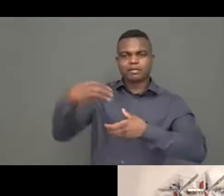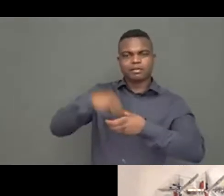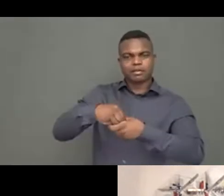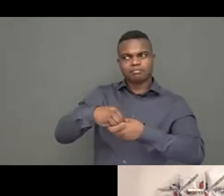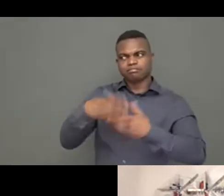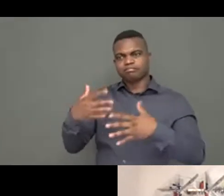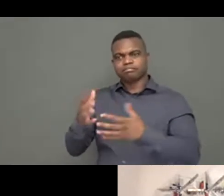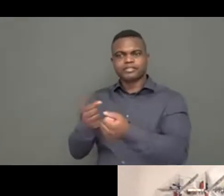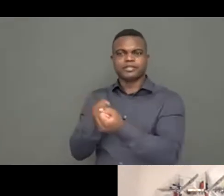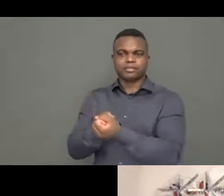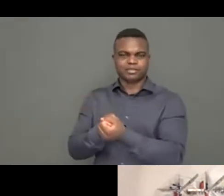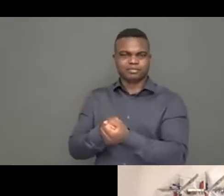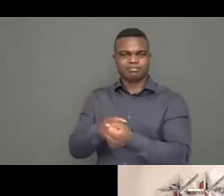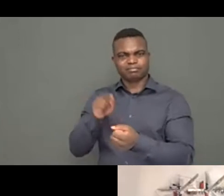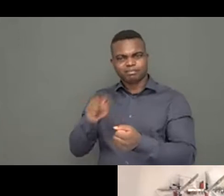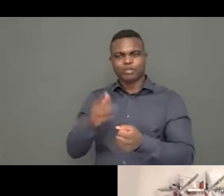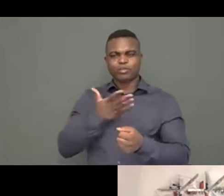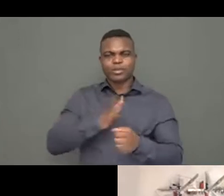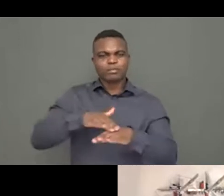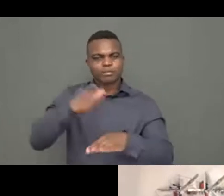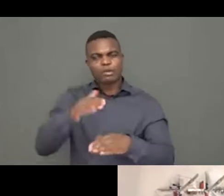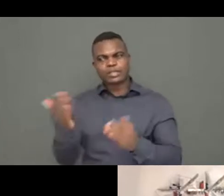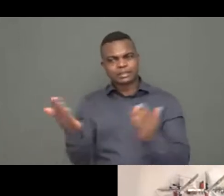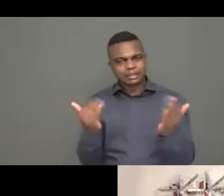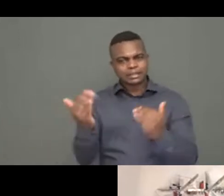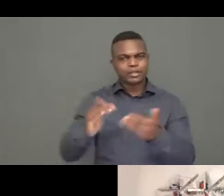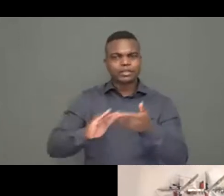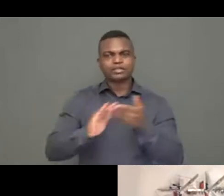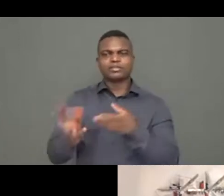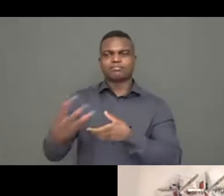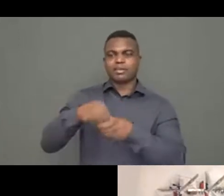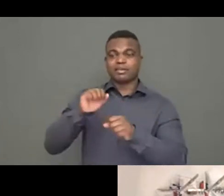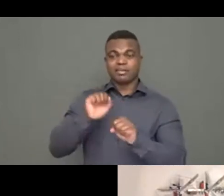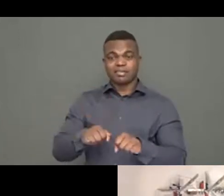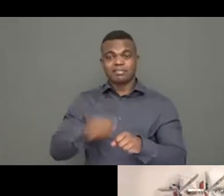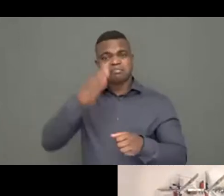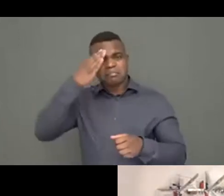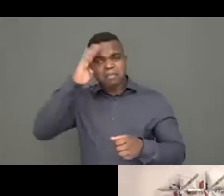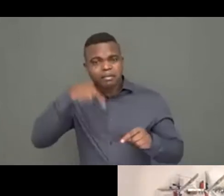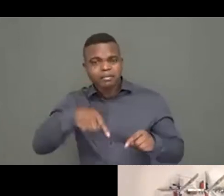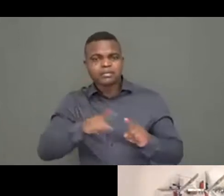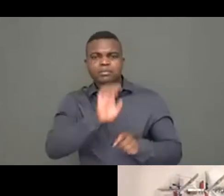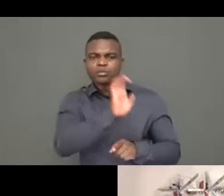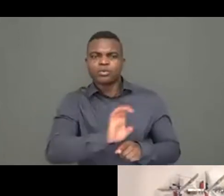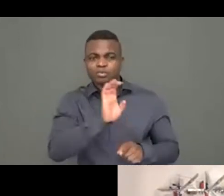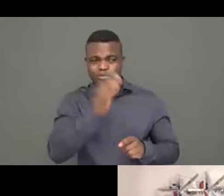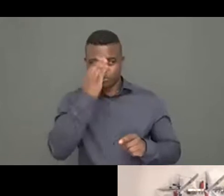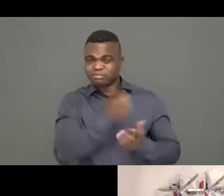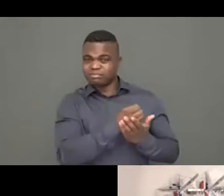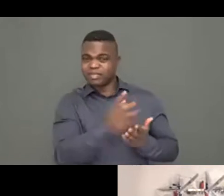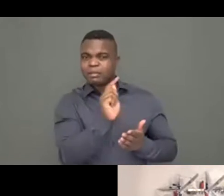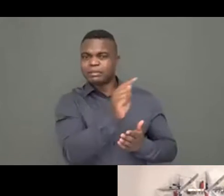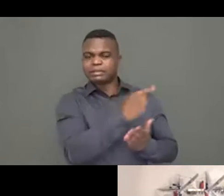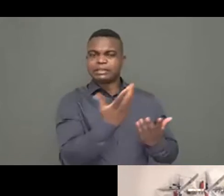Yes, I would say because the CHS commitments are made by all organizations,